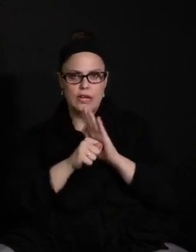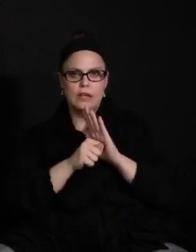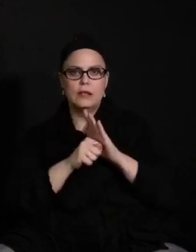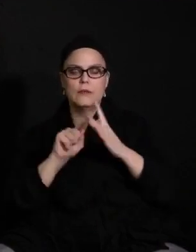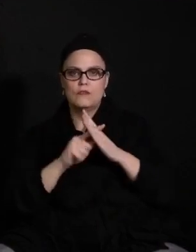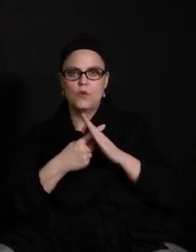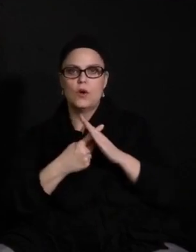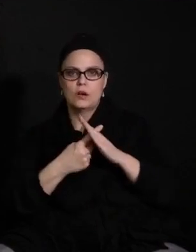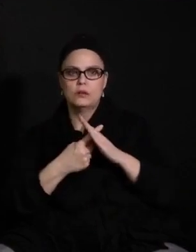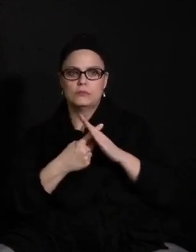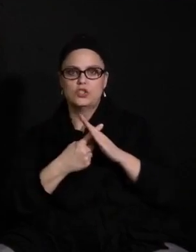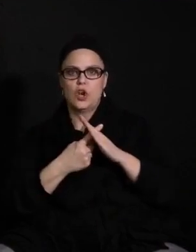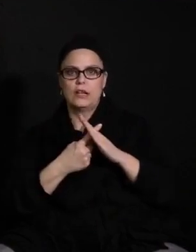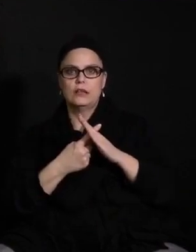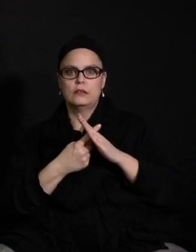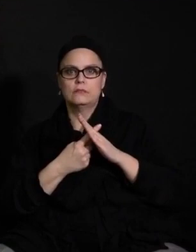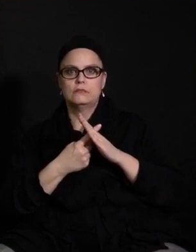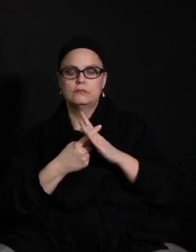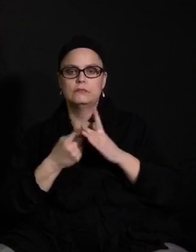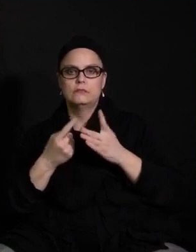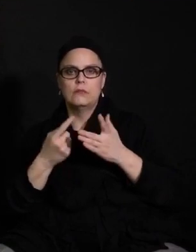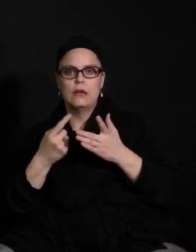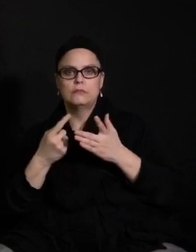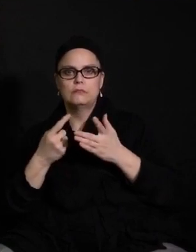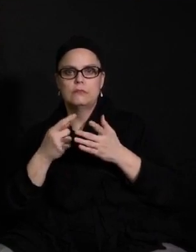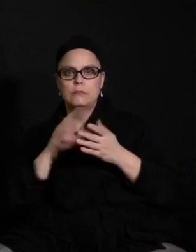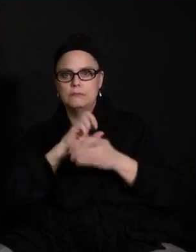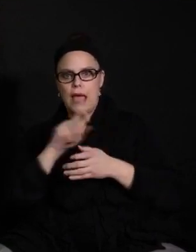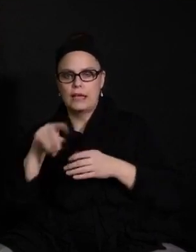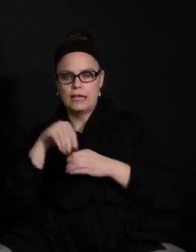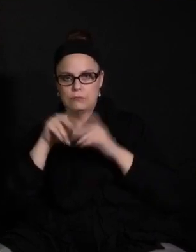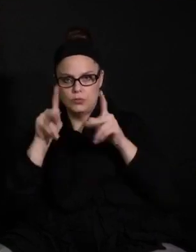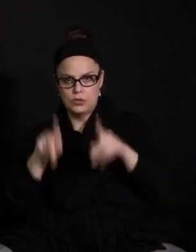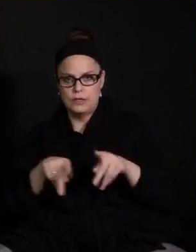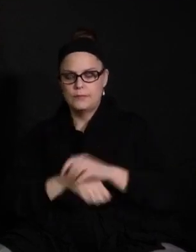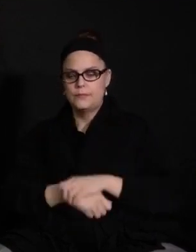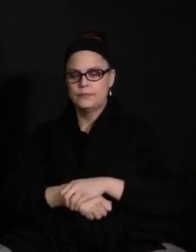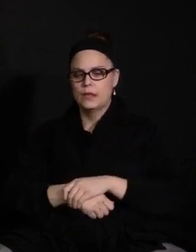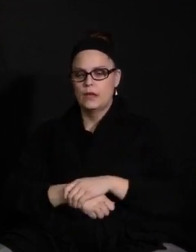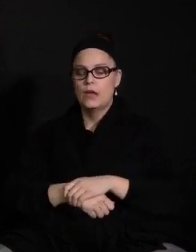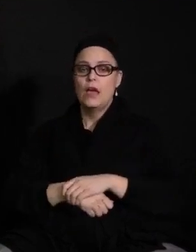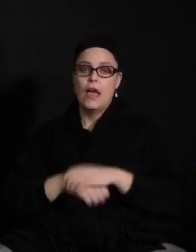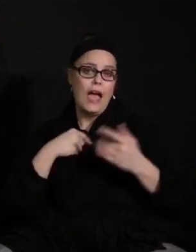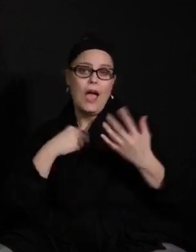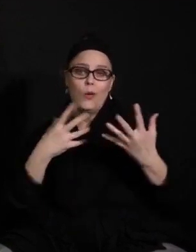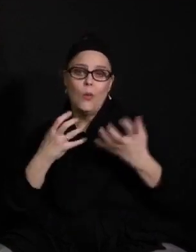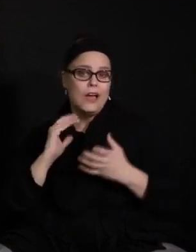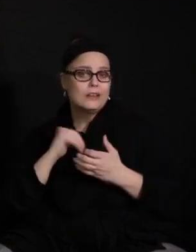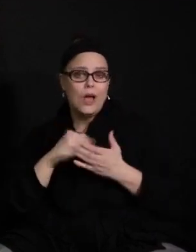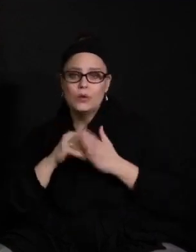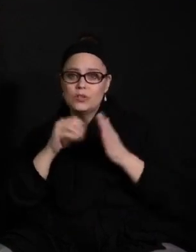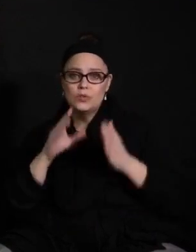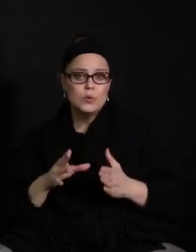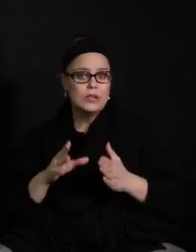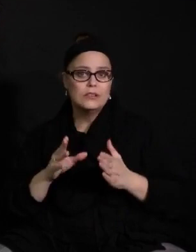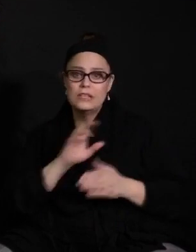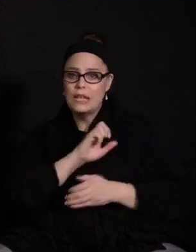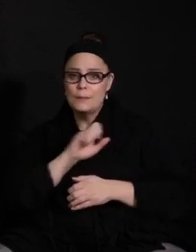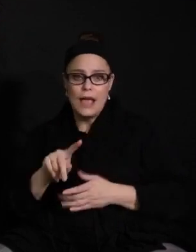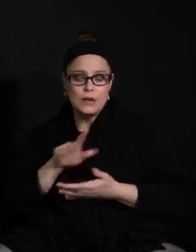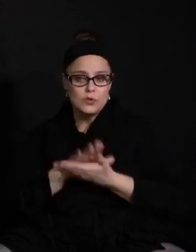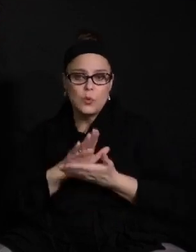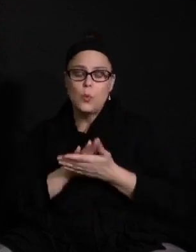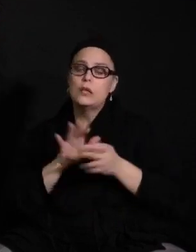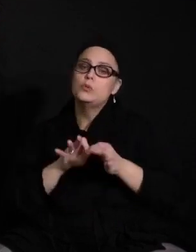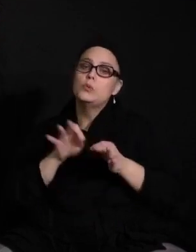over to Mary Langworthy in our Health and Wellness Department, I'll just say that I want our students back in school. And to delay any further after